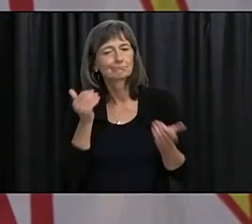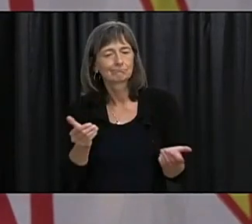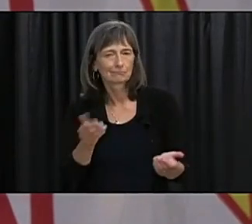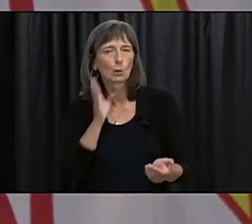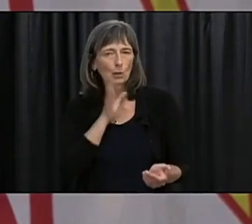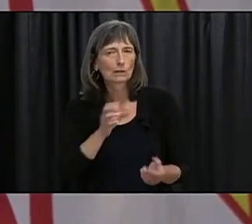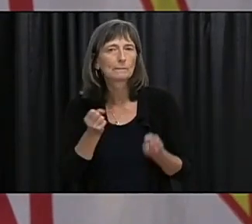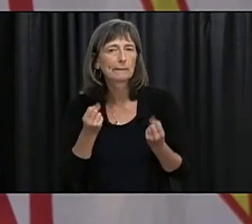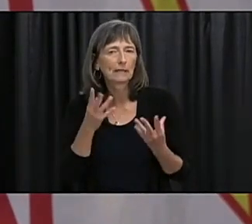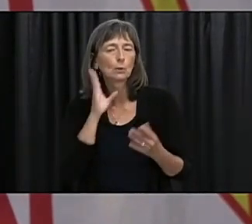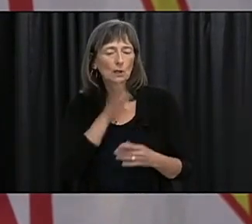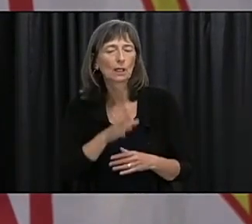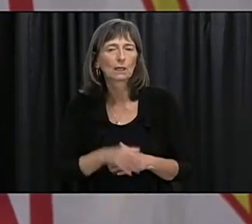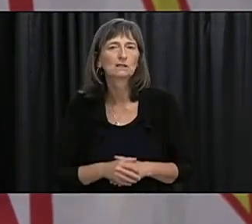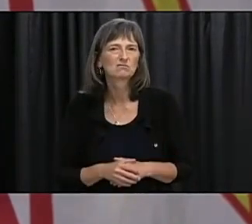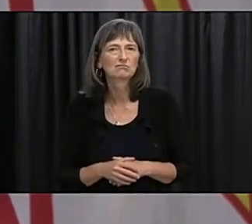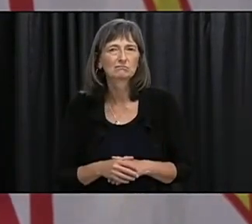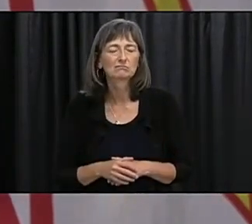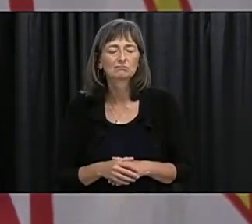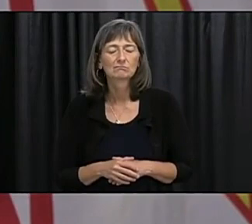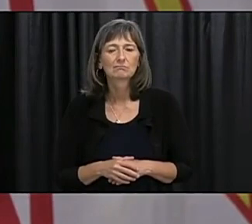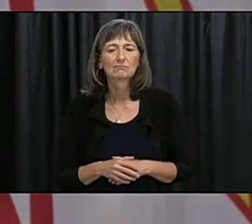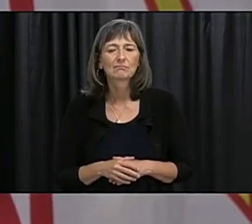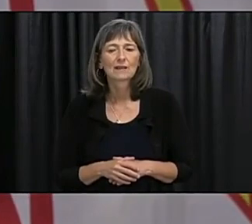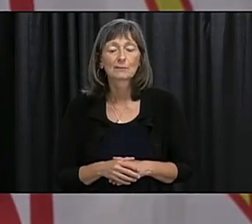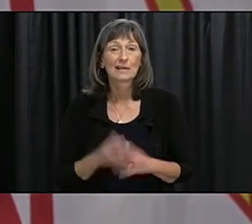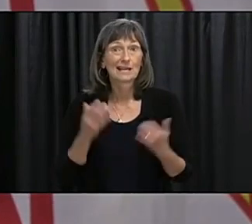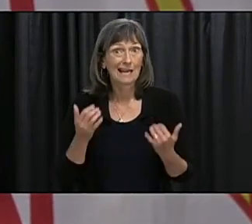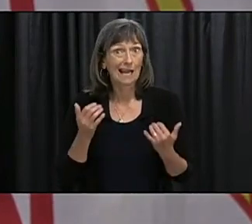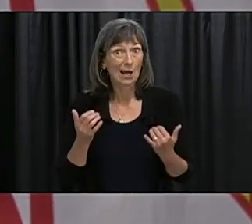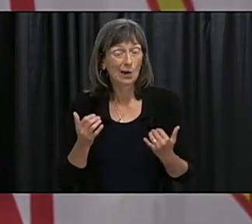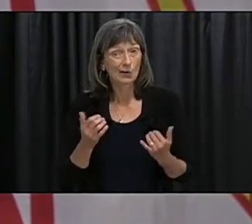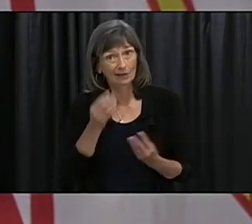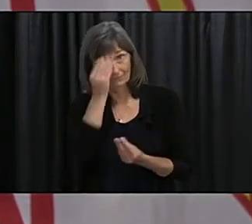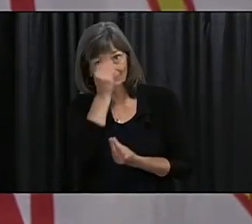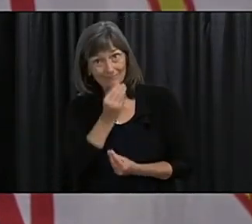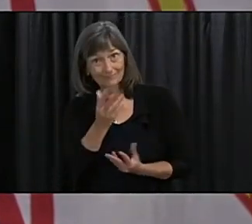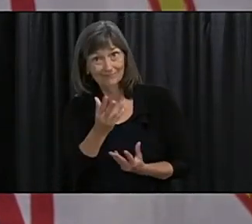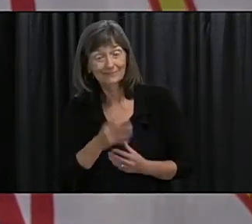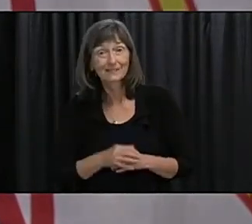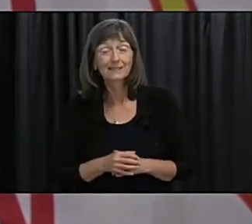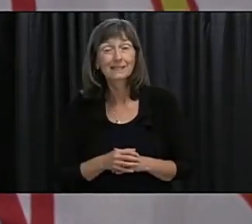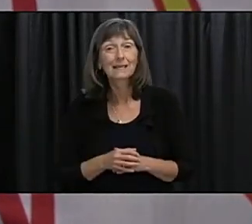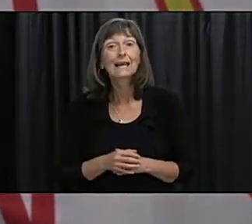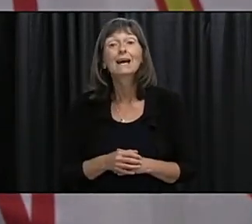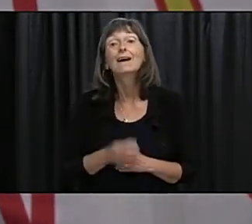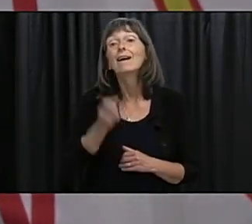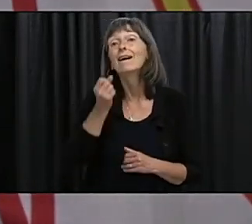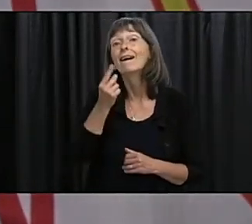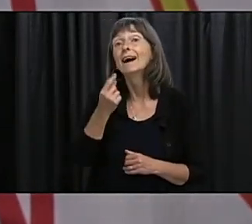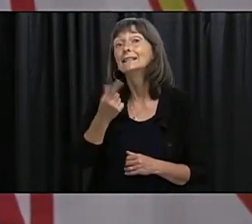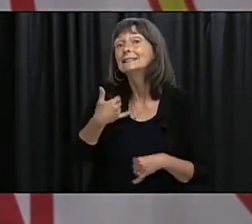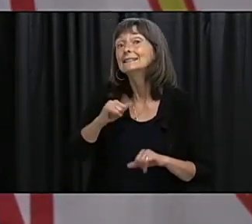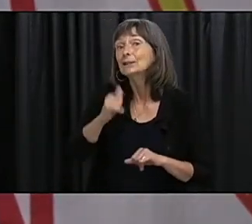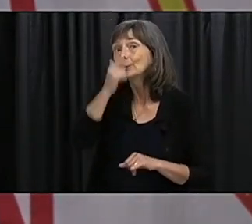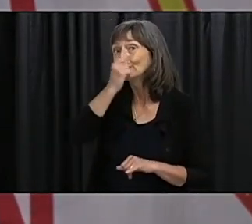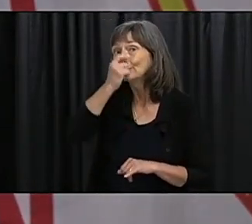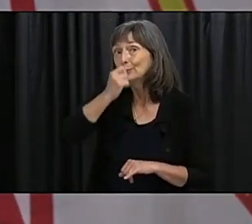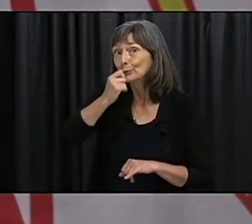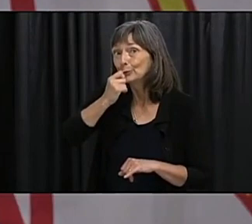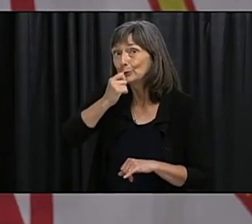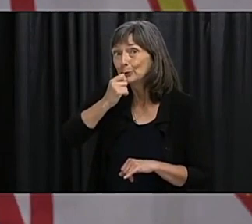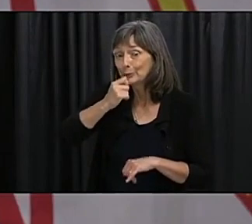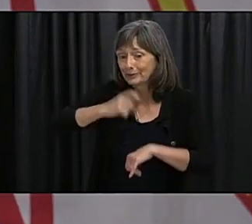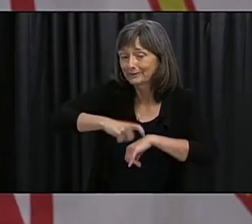in these types of situations and I will use this opportunity to say that you know there will still be an influenza season this year so we